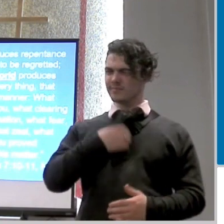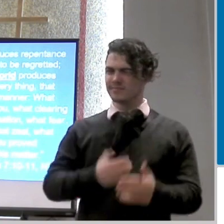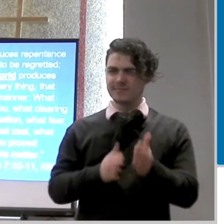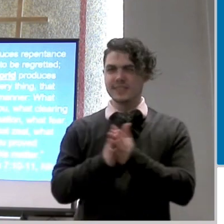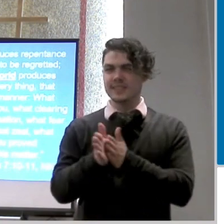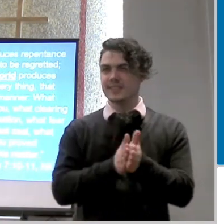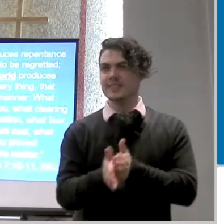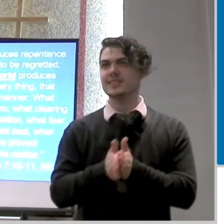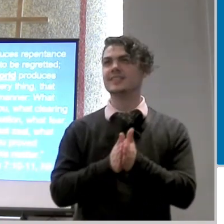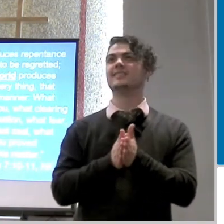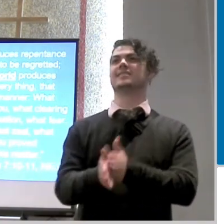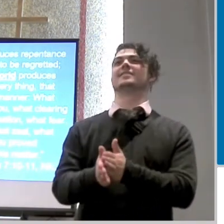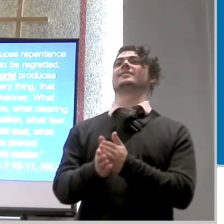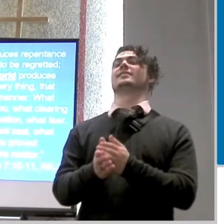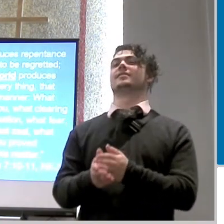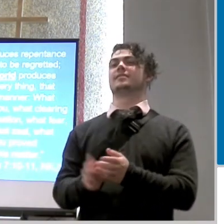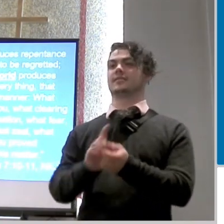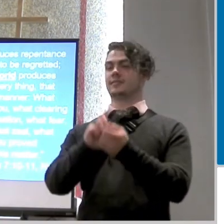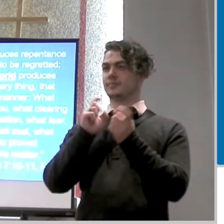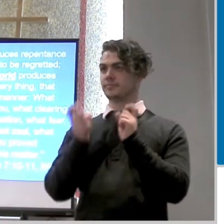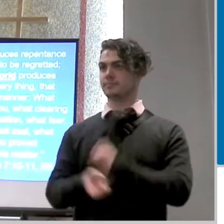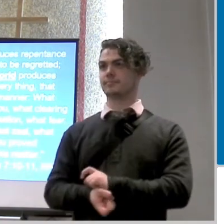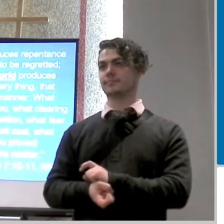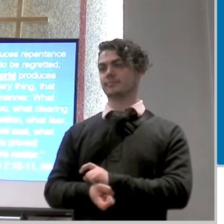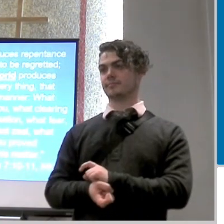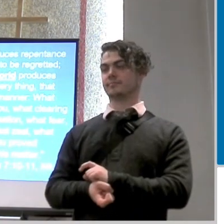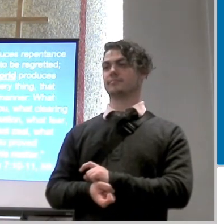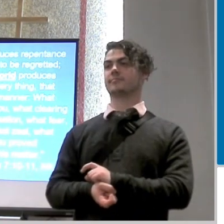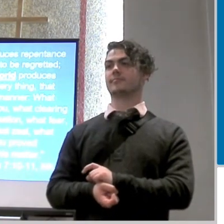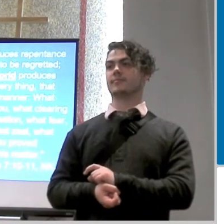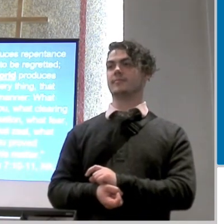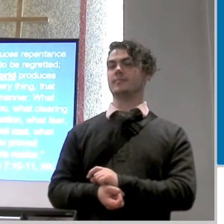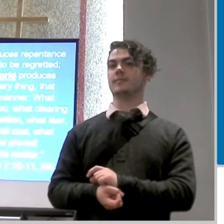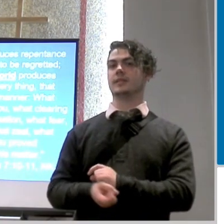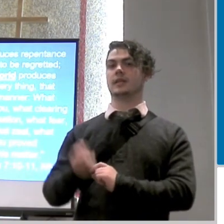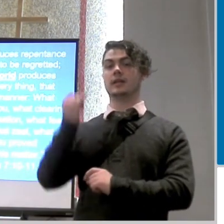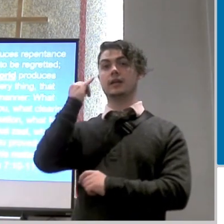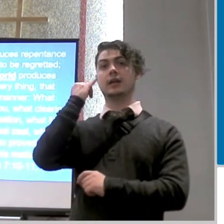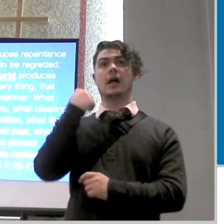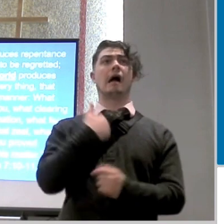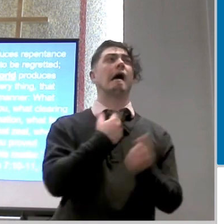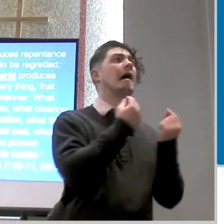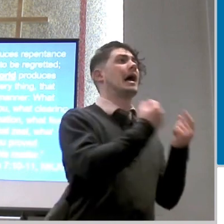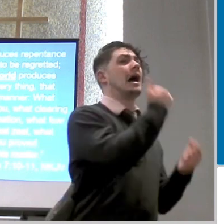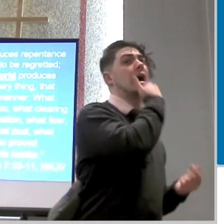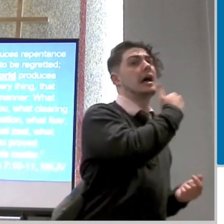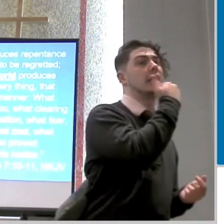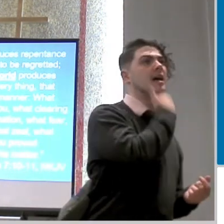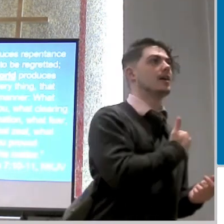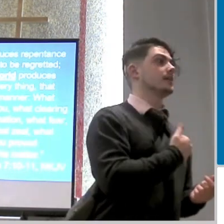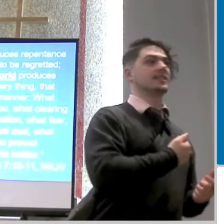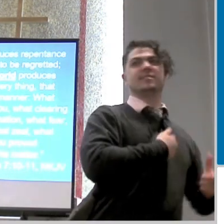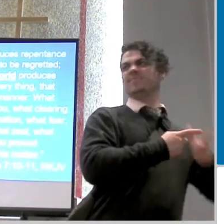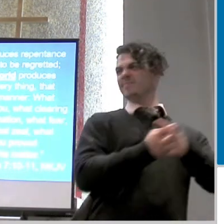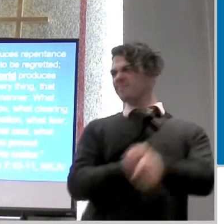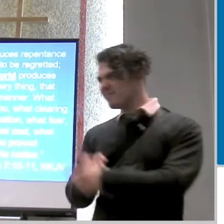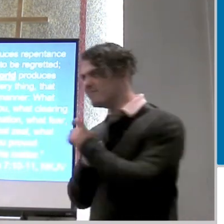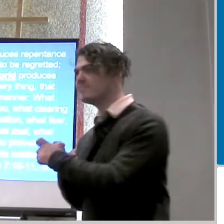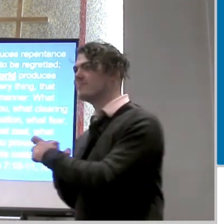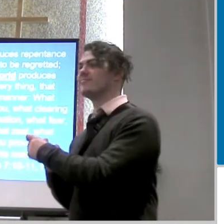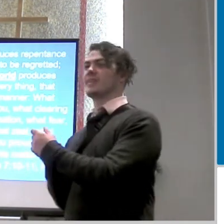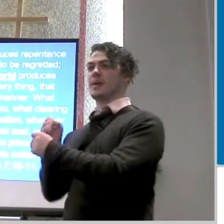when i find out that oh man i've done the wrong thing like i want to run to make it right why